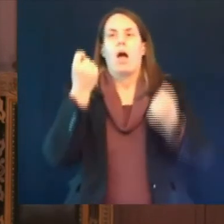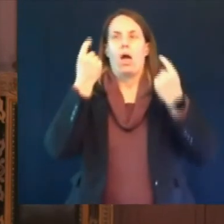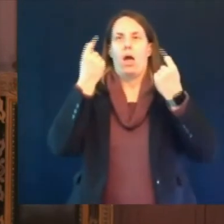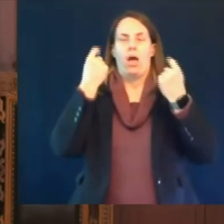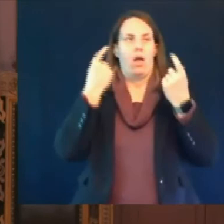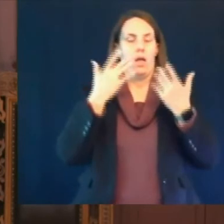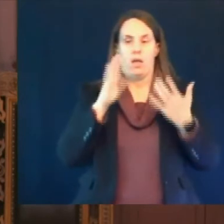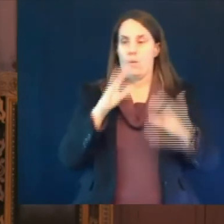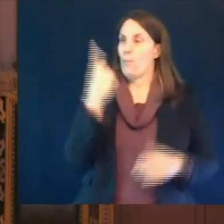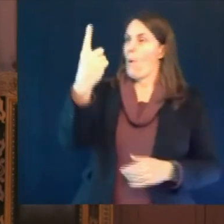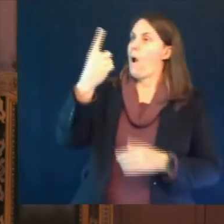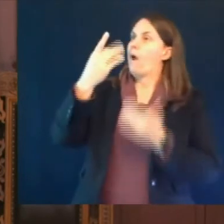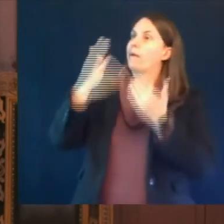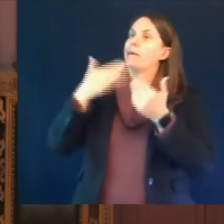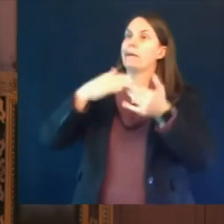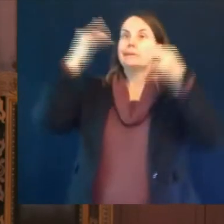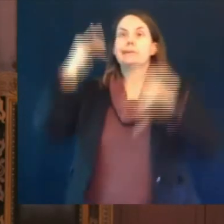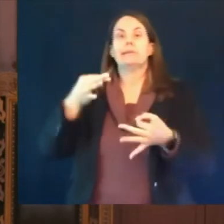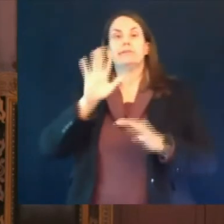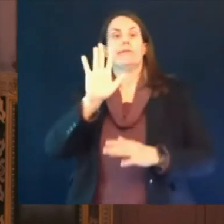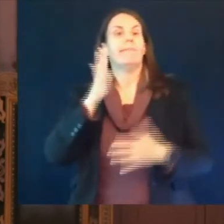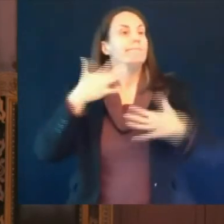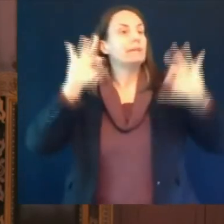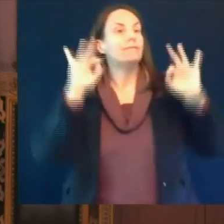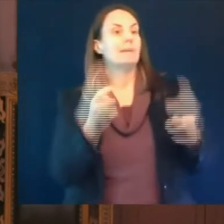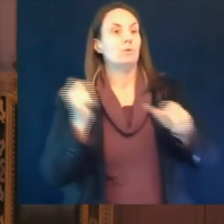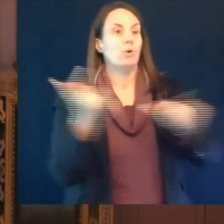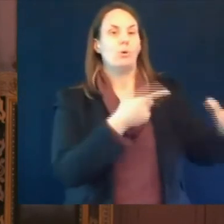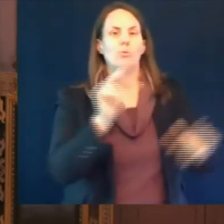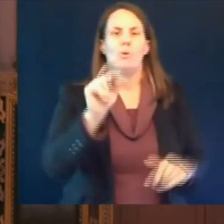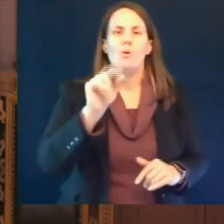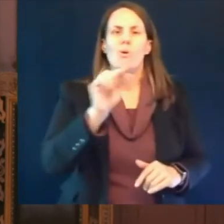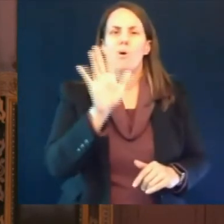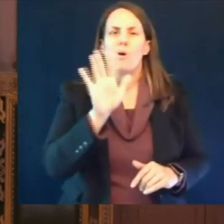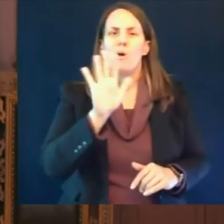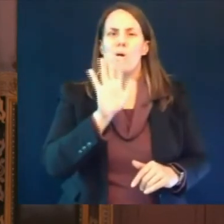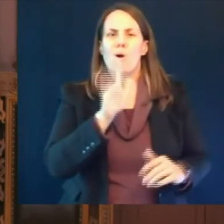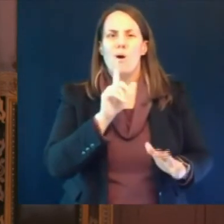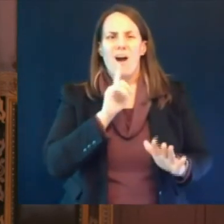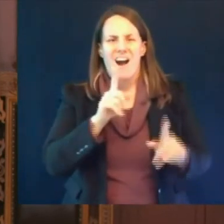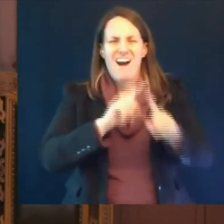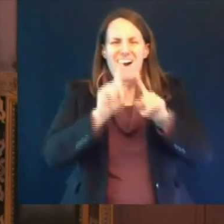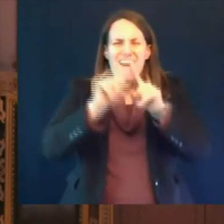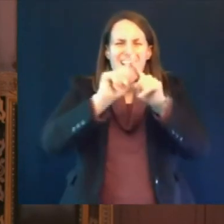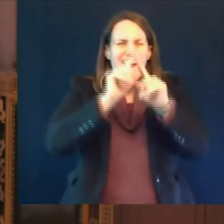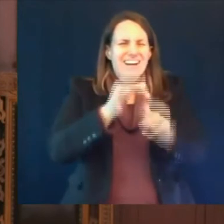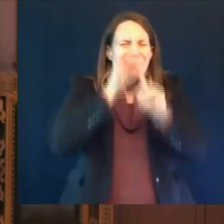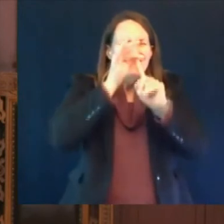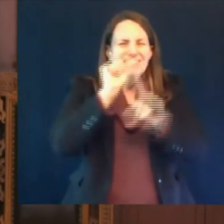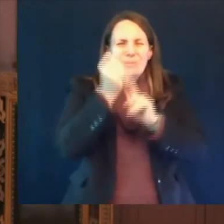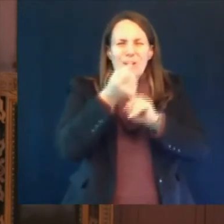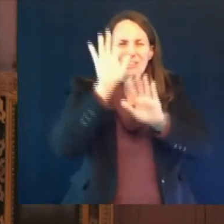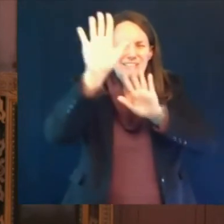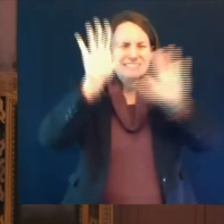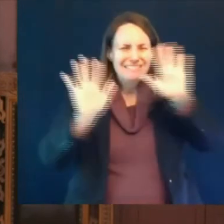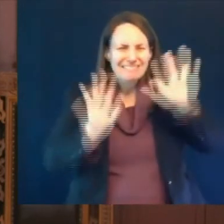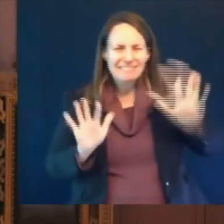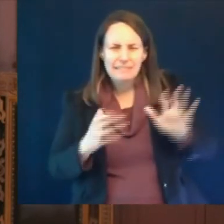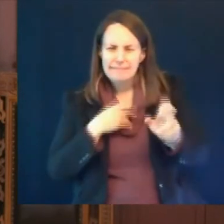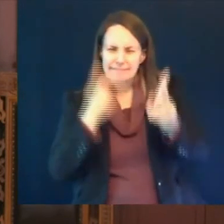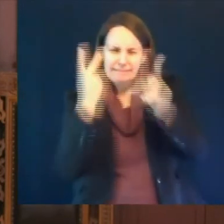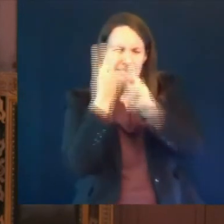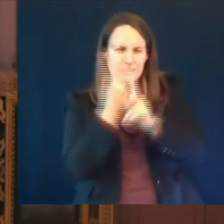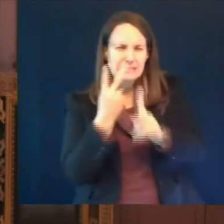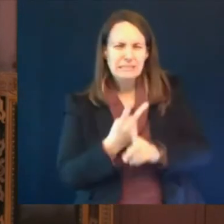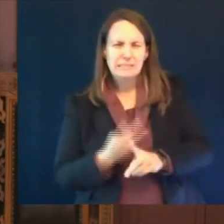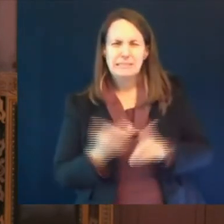the state whether we can socially distant in a tiny classroom in an old building you know whether there's